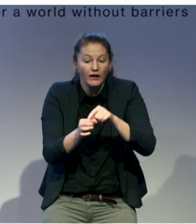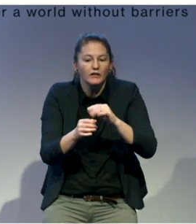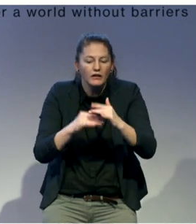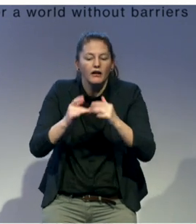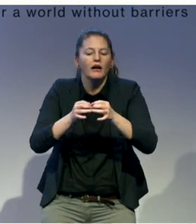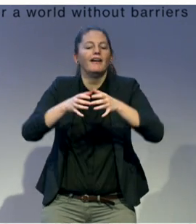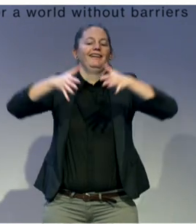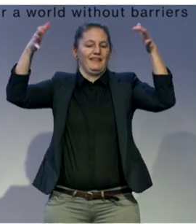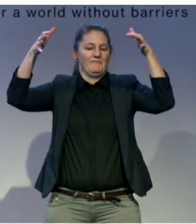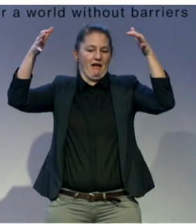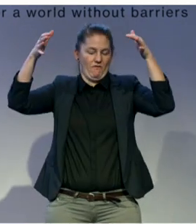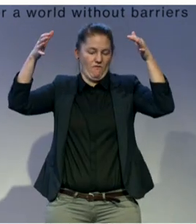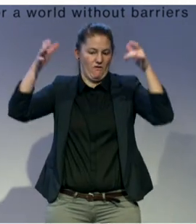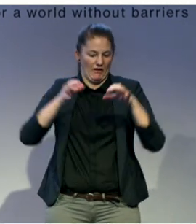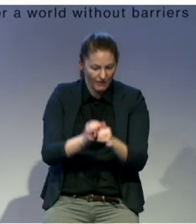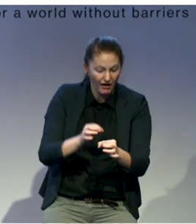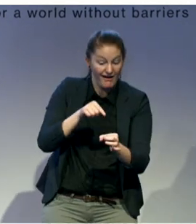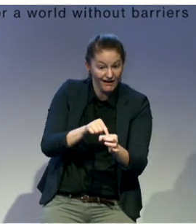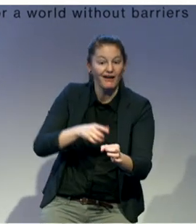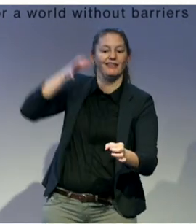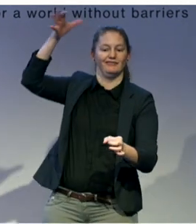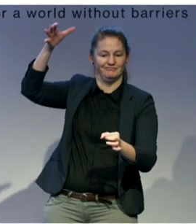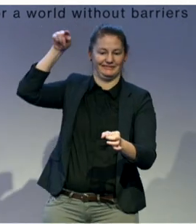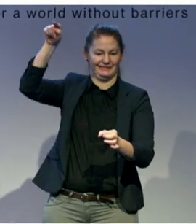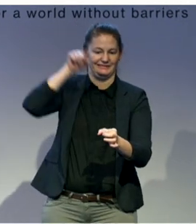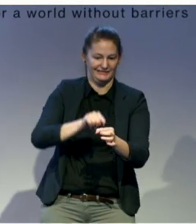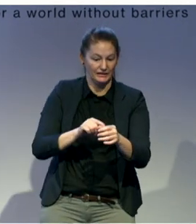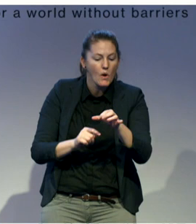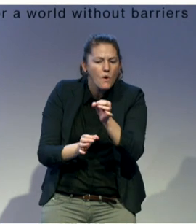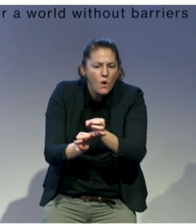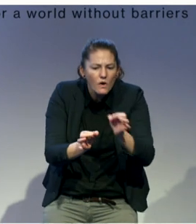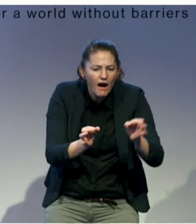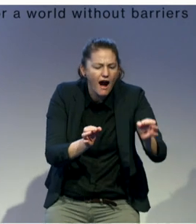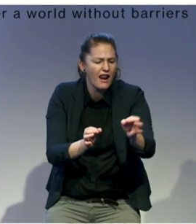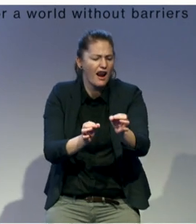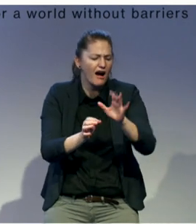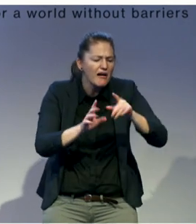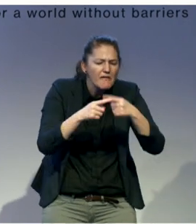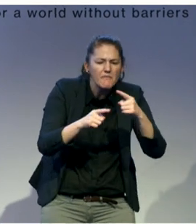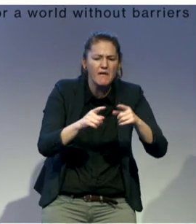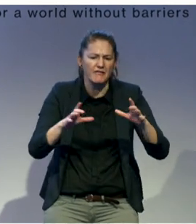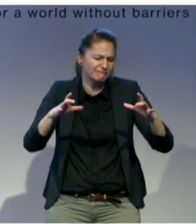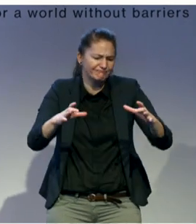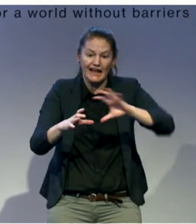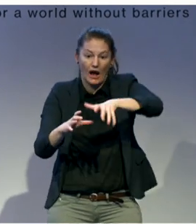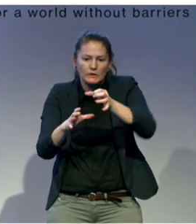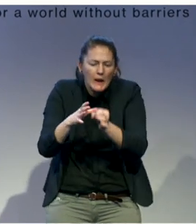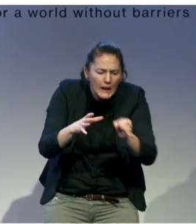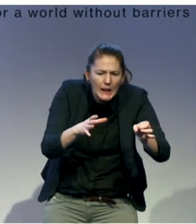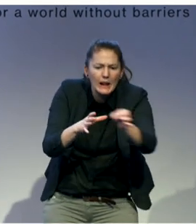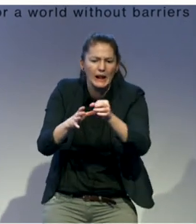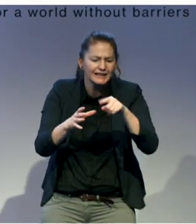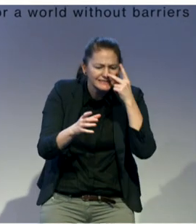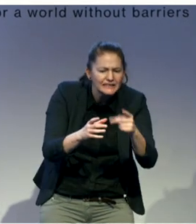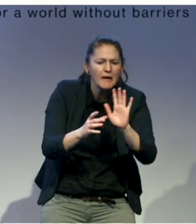engage is at local level. That's the first taste of political decision-making. And that is where people